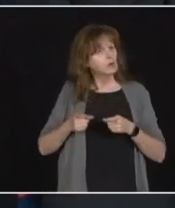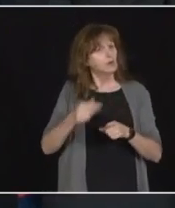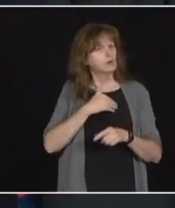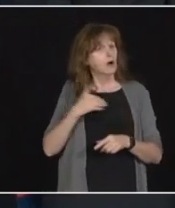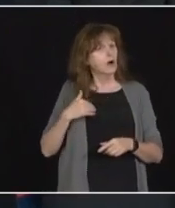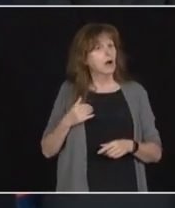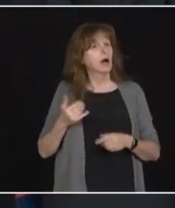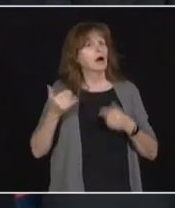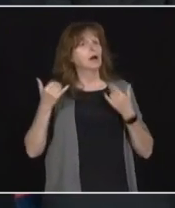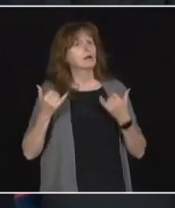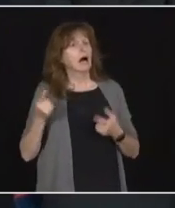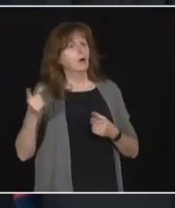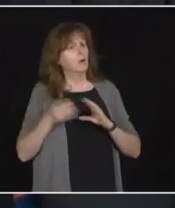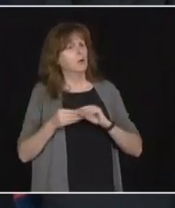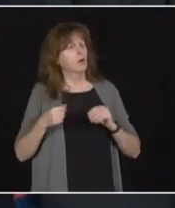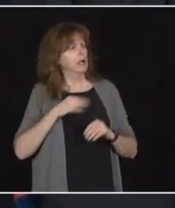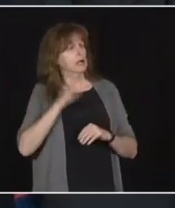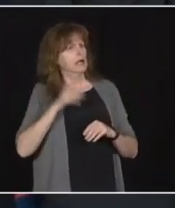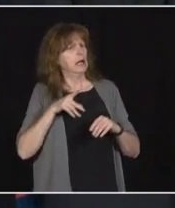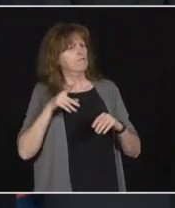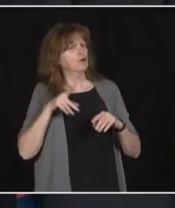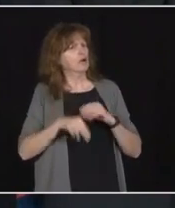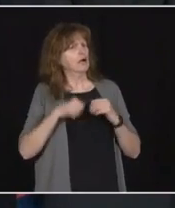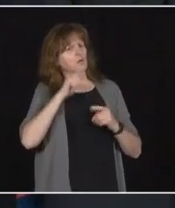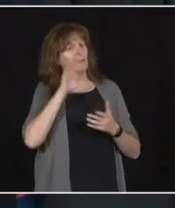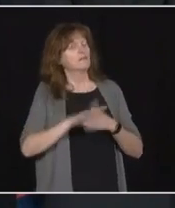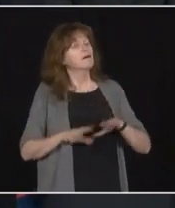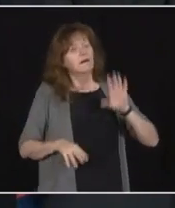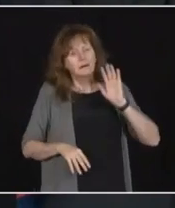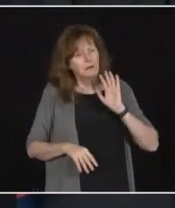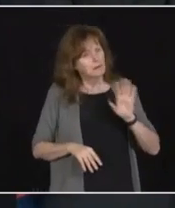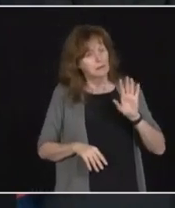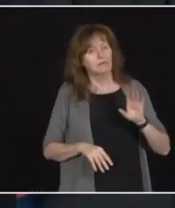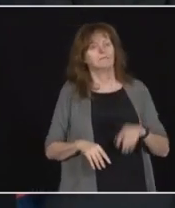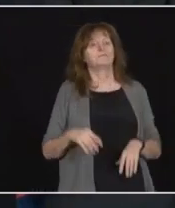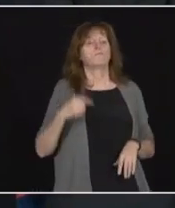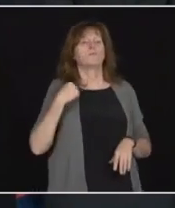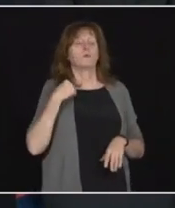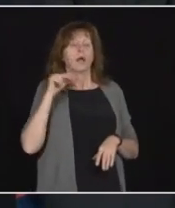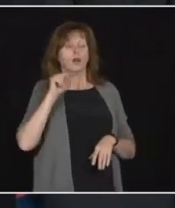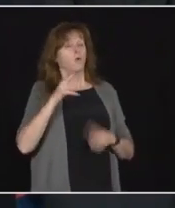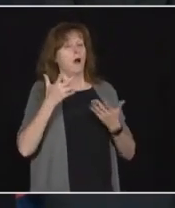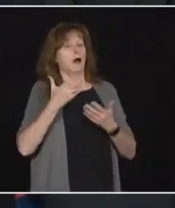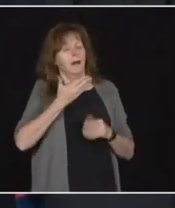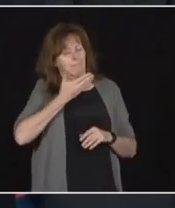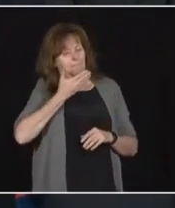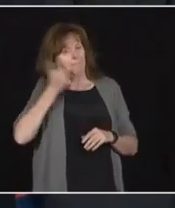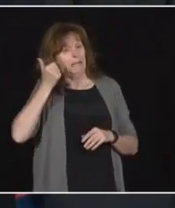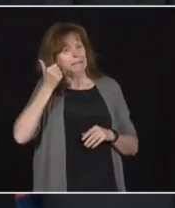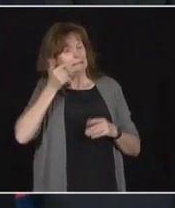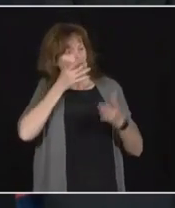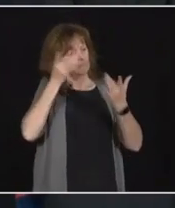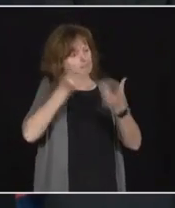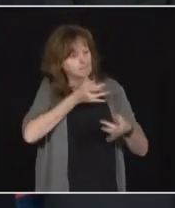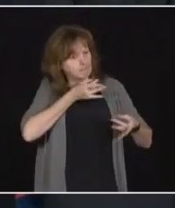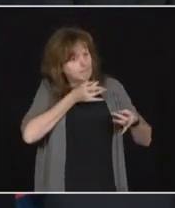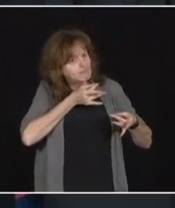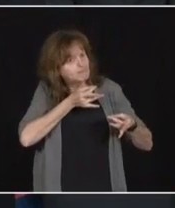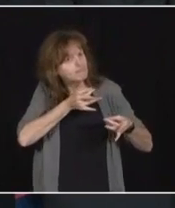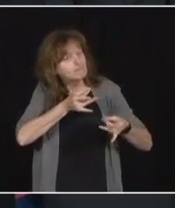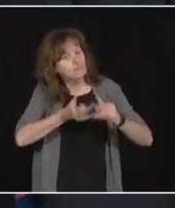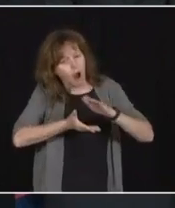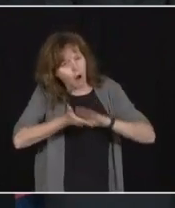across the city. were the only government. When we went into office, the first words out of the city manager's mouth